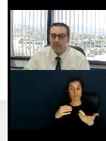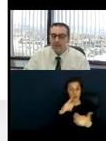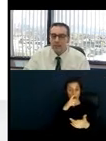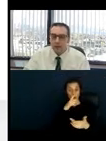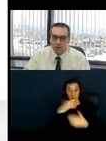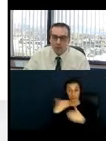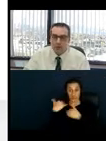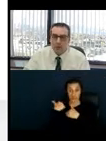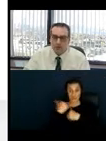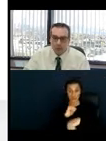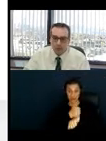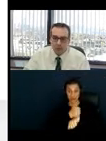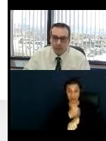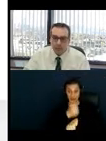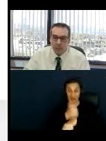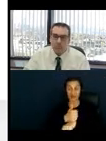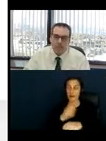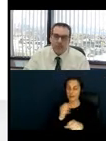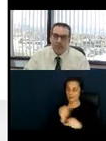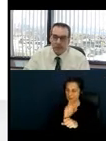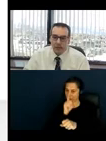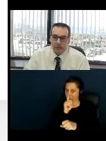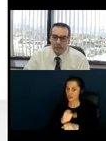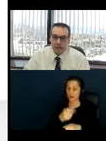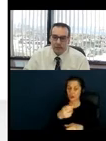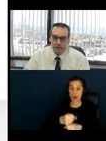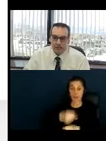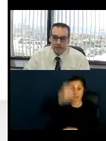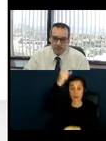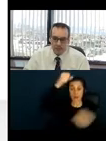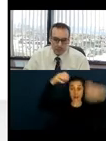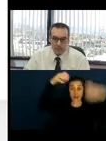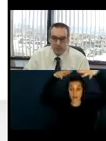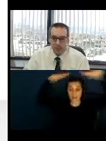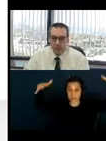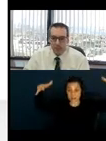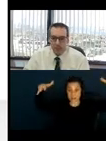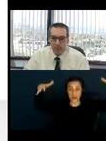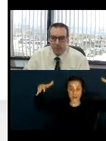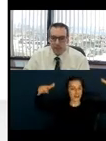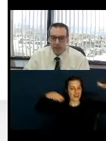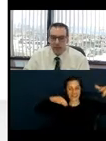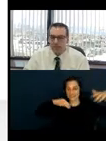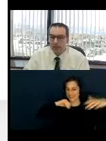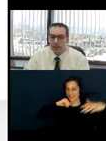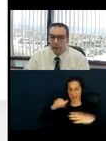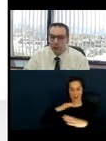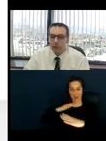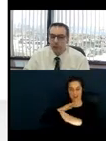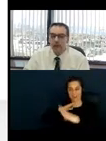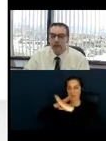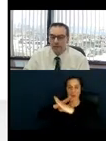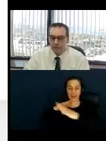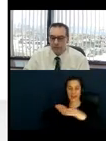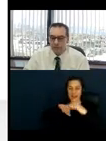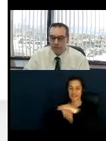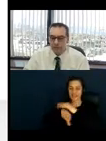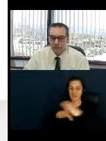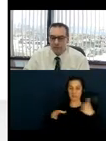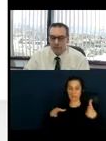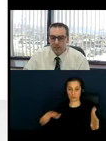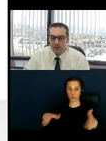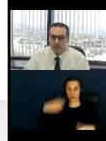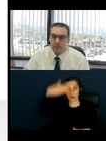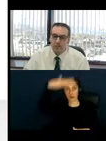those umbrellas are not projecting out into the accessible route. If they are lower than 80 inches,